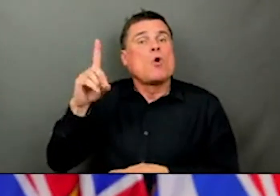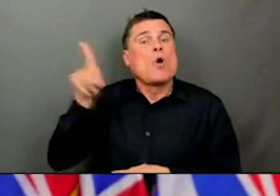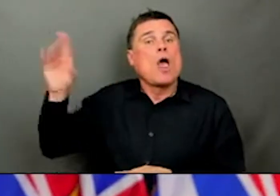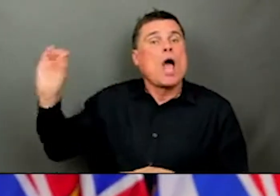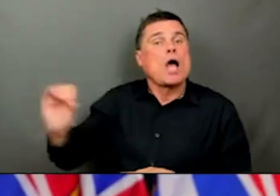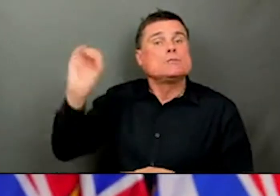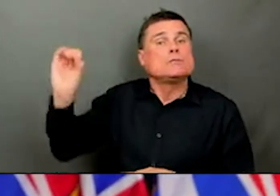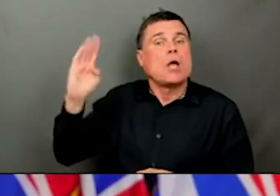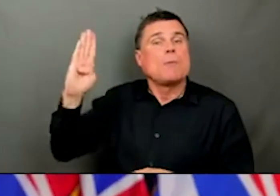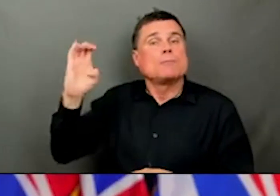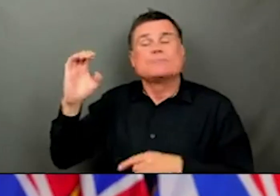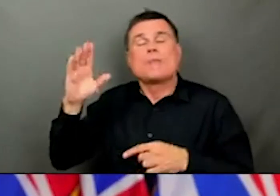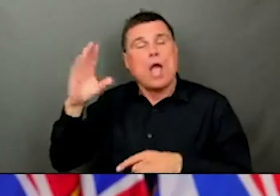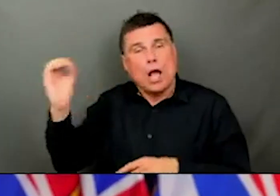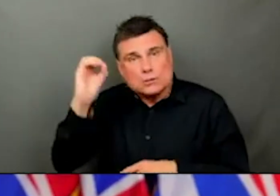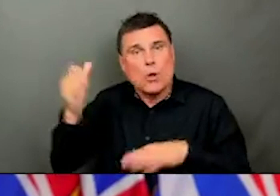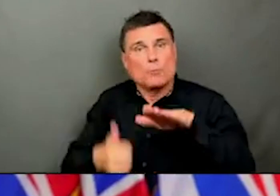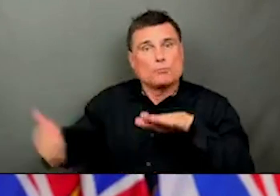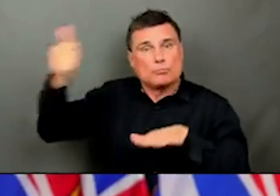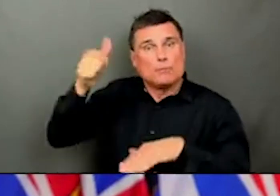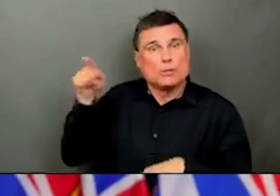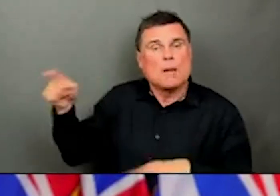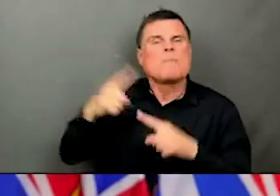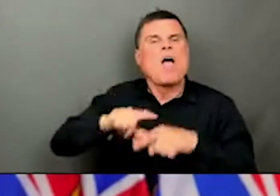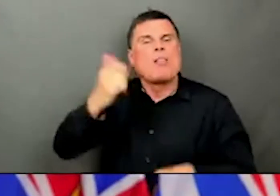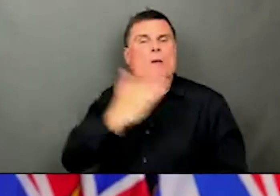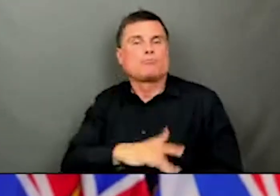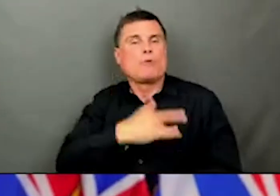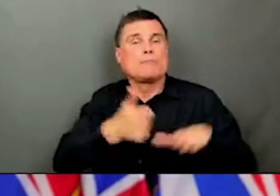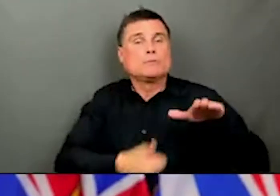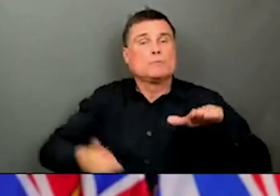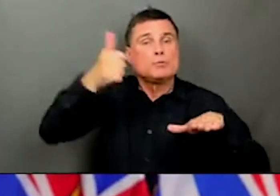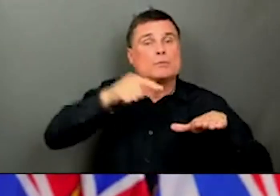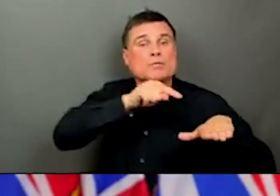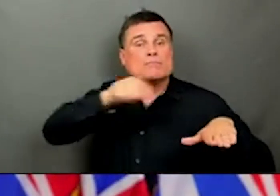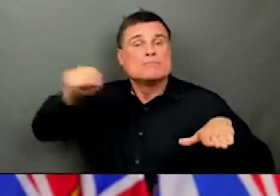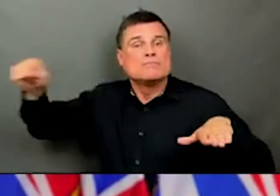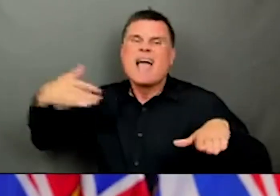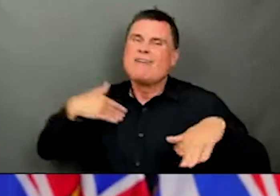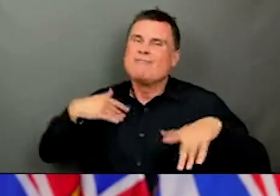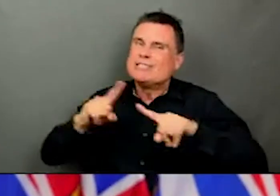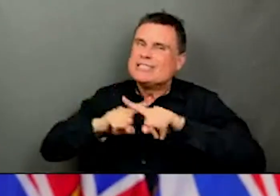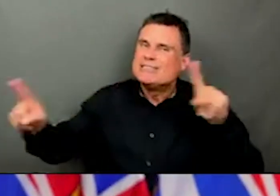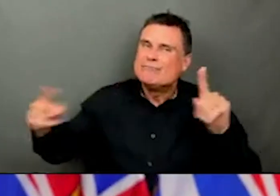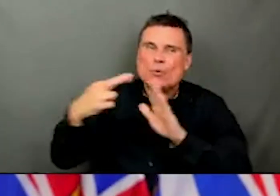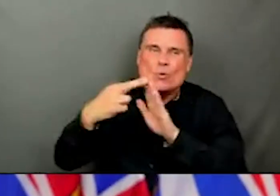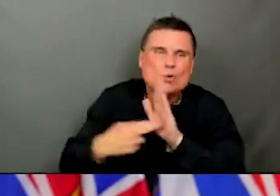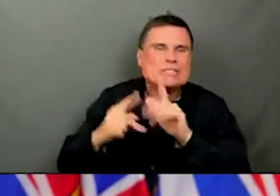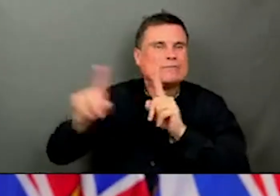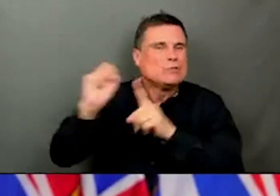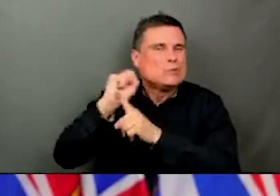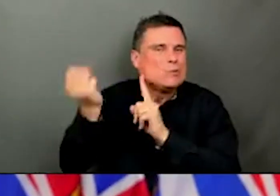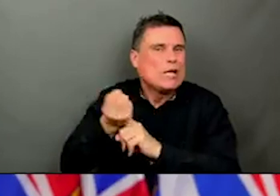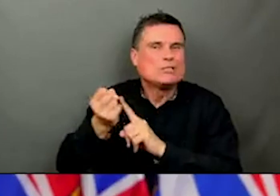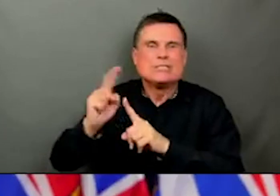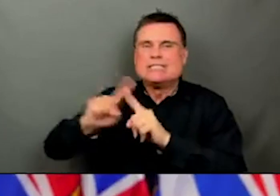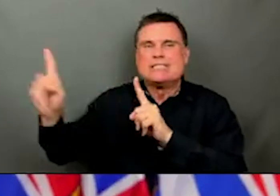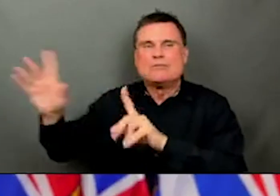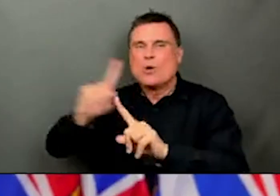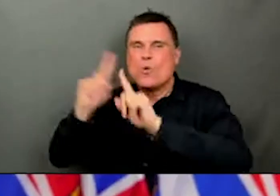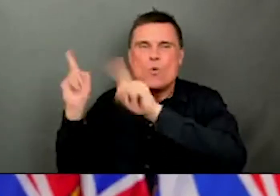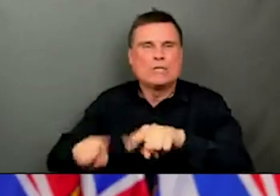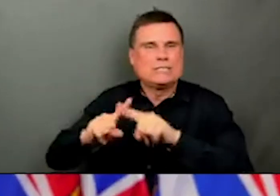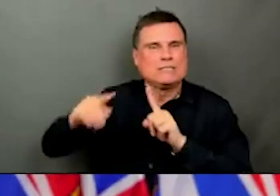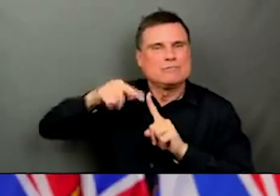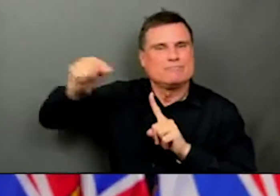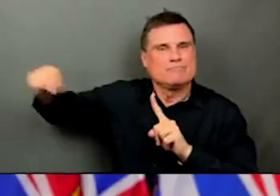different provinces in different ways. We're confident that the plan that we'll lay out on Tuesday will be a positive one for all British